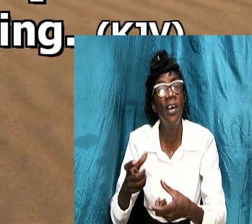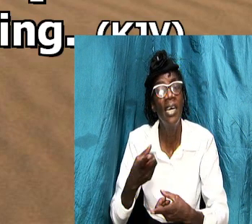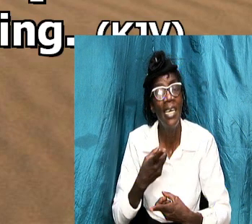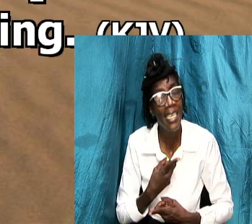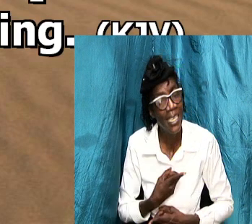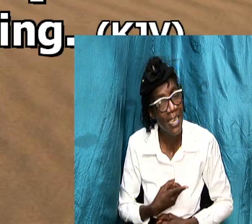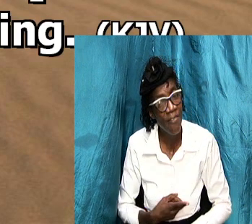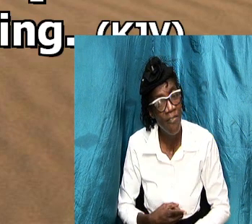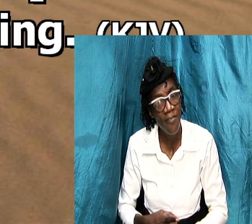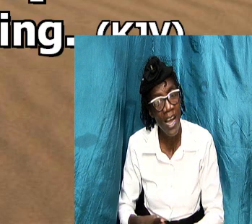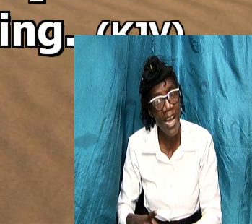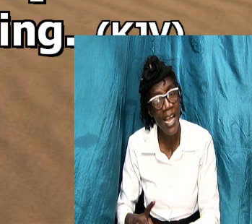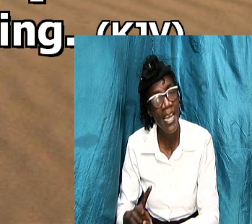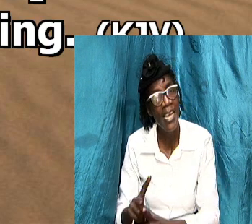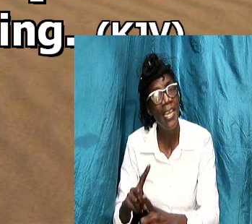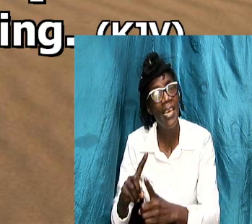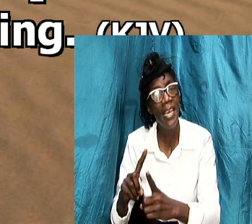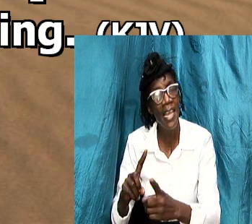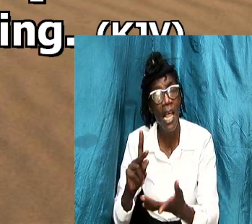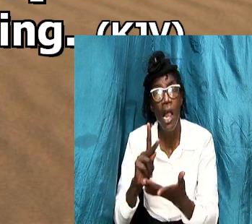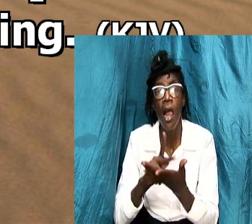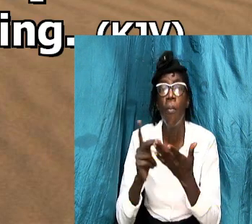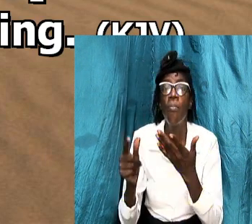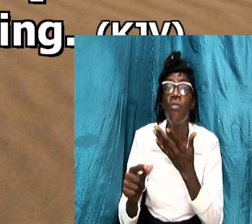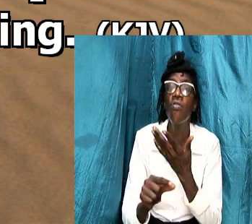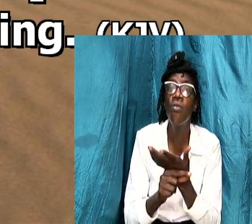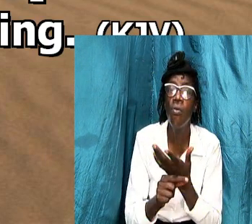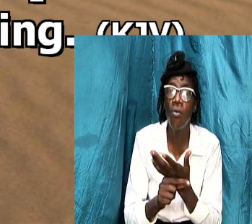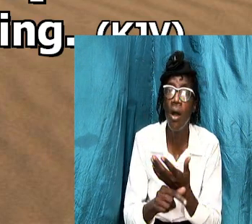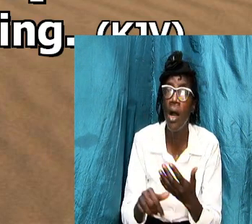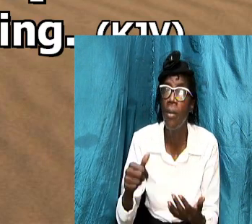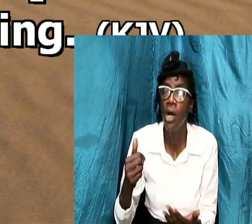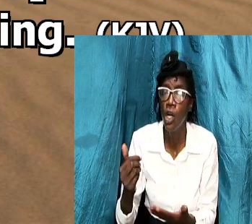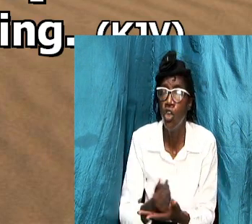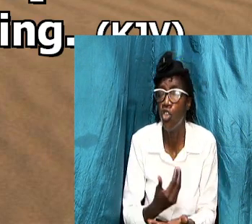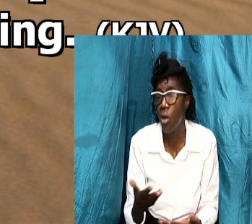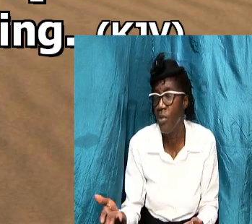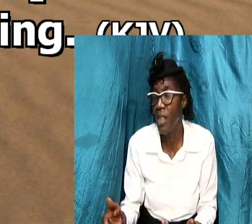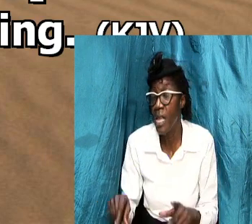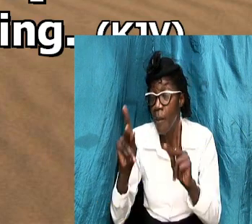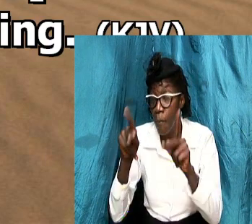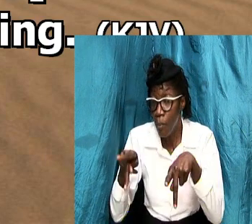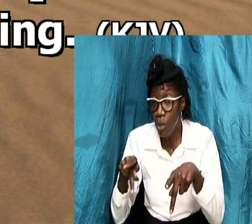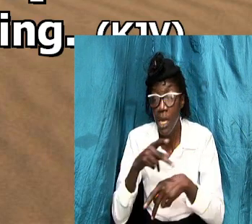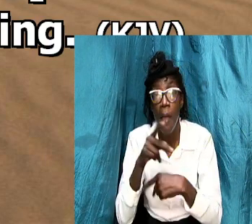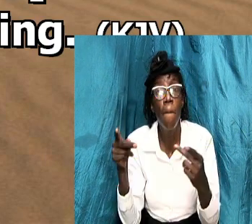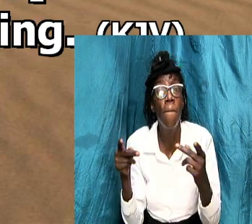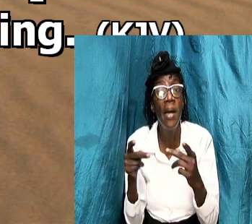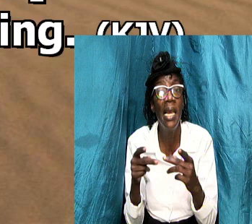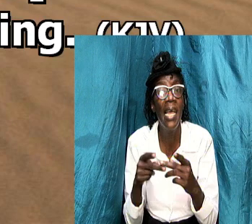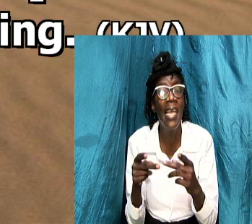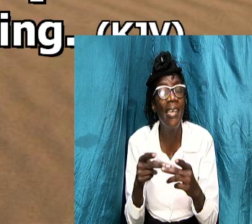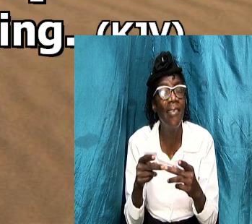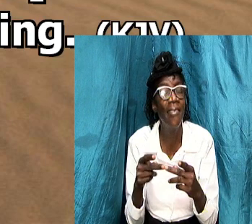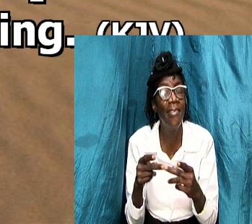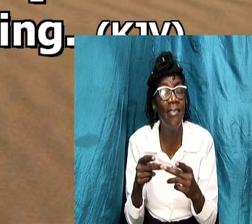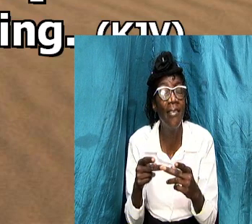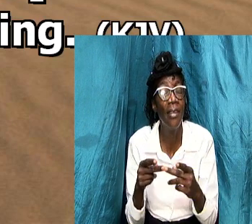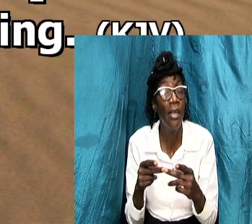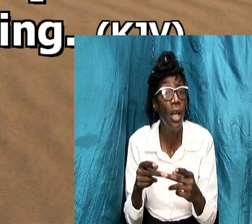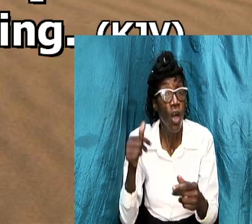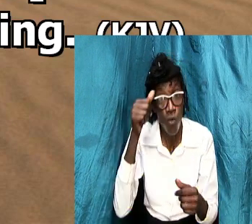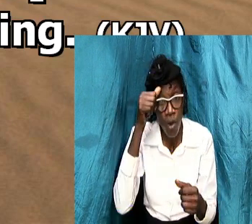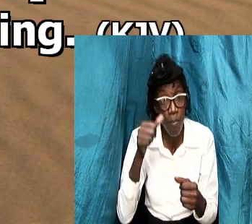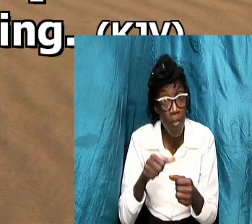ordained program something that he has put in place and remember we said at the very